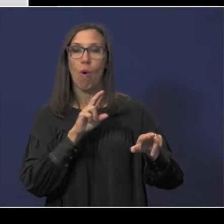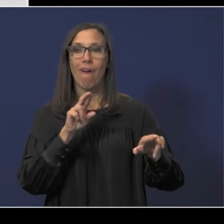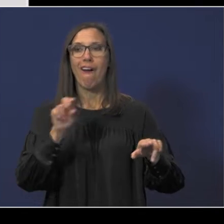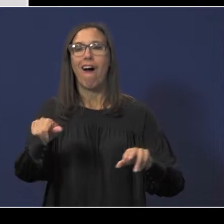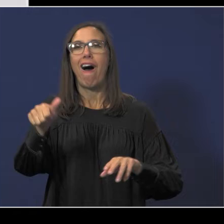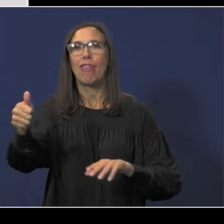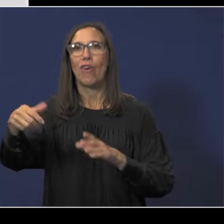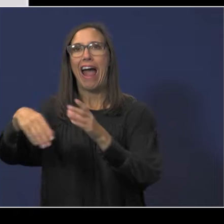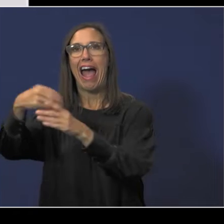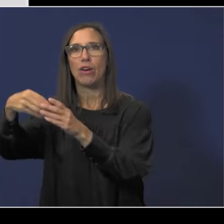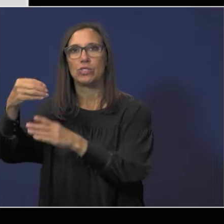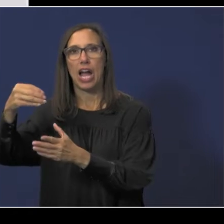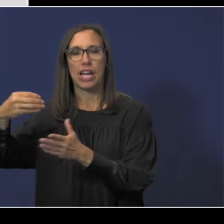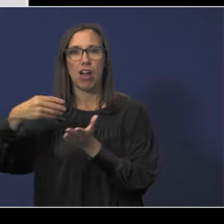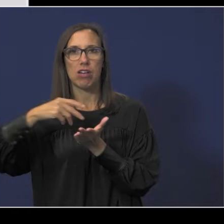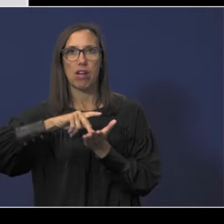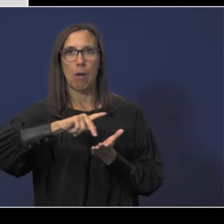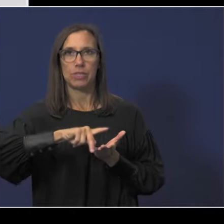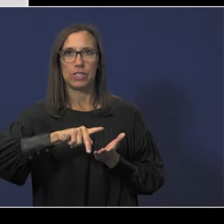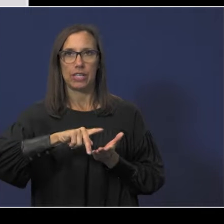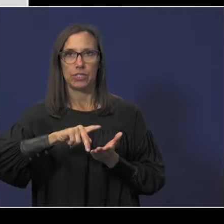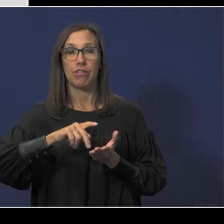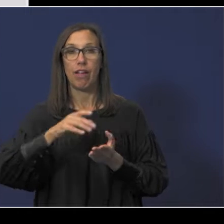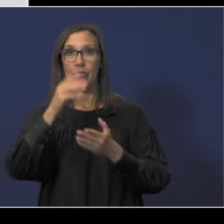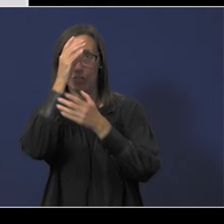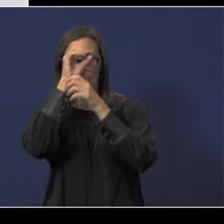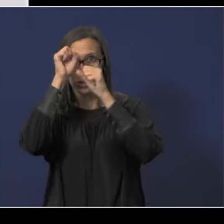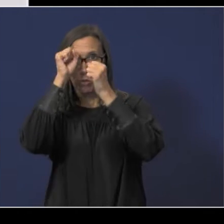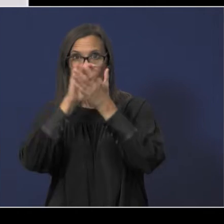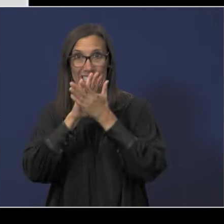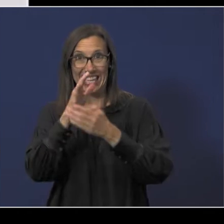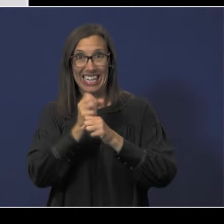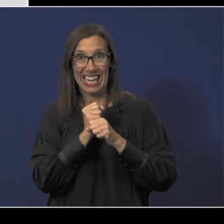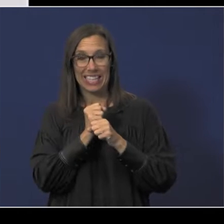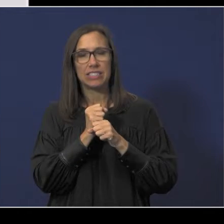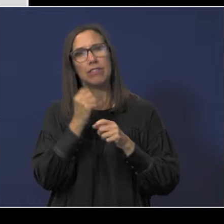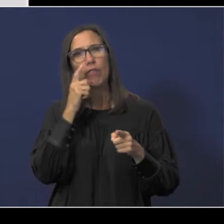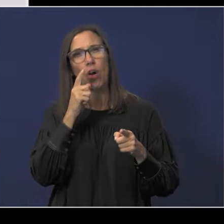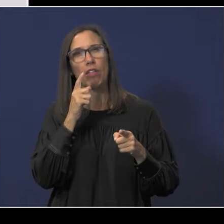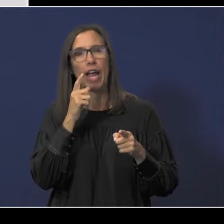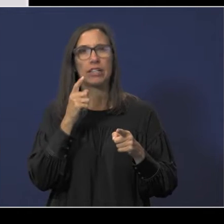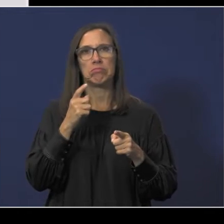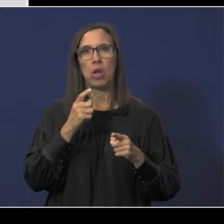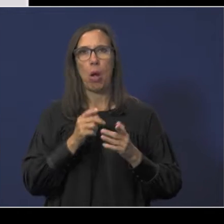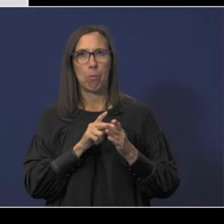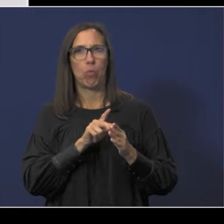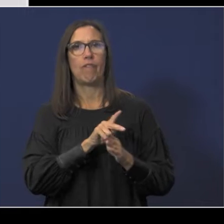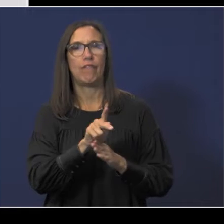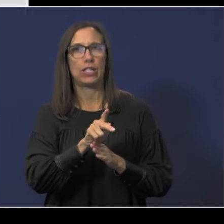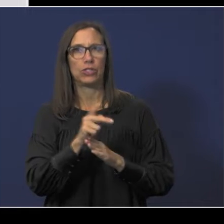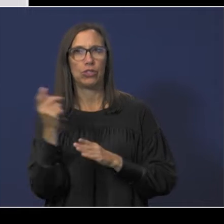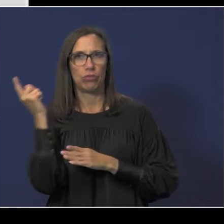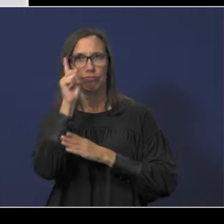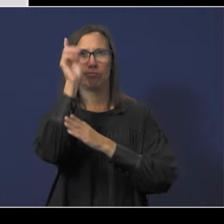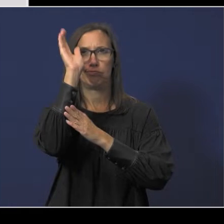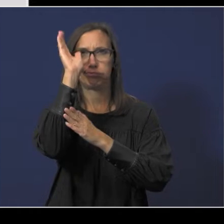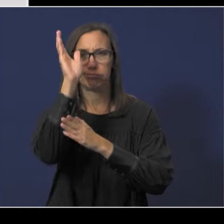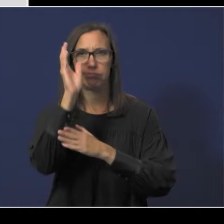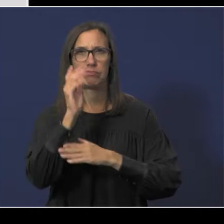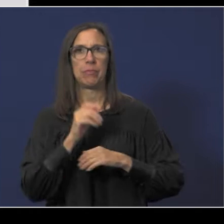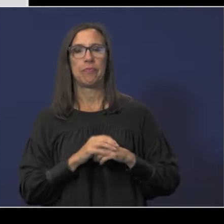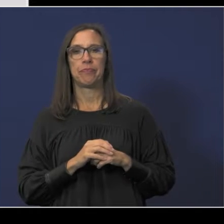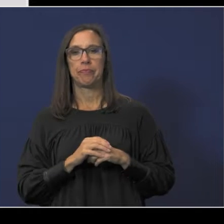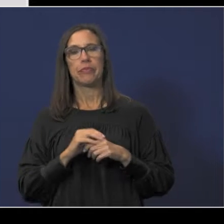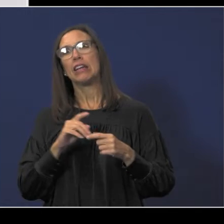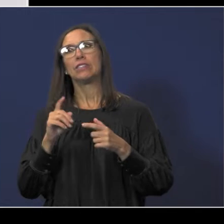compensation received by the superintendent in exchange for professional consulting, gifts of $2.50 or more to executive officers, the